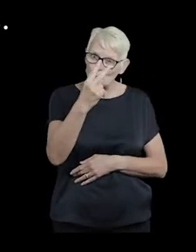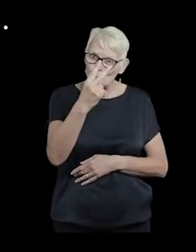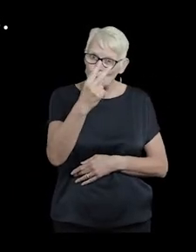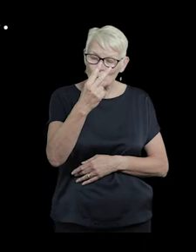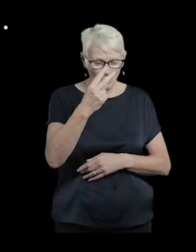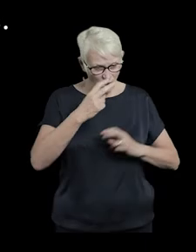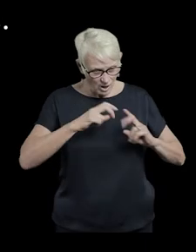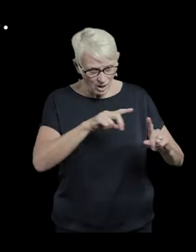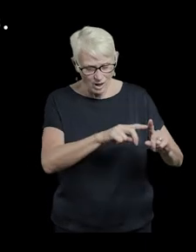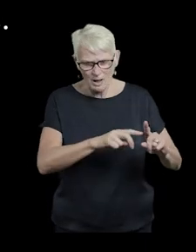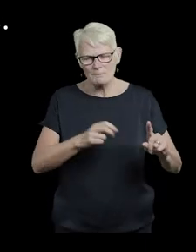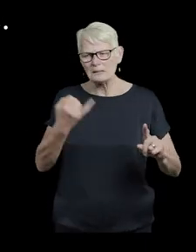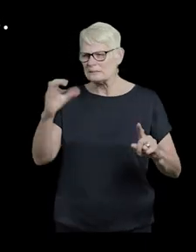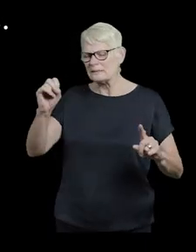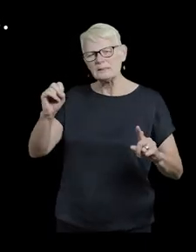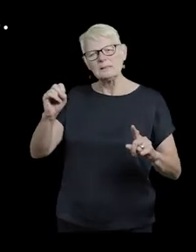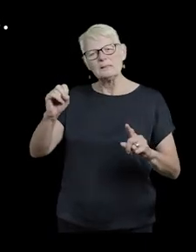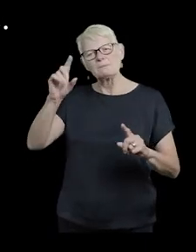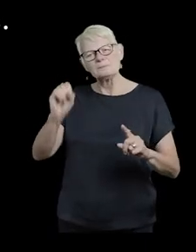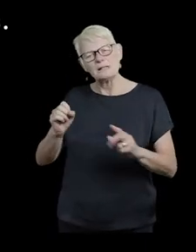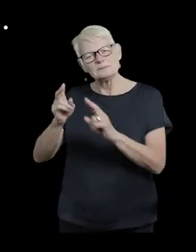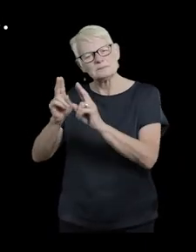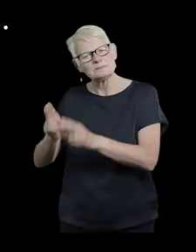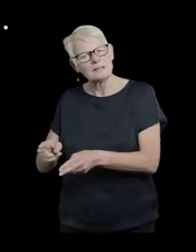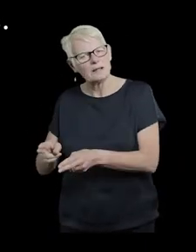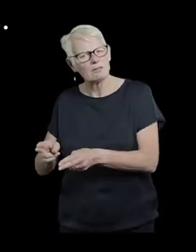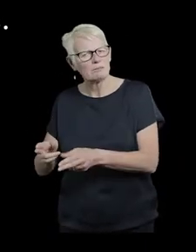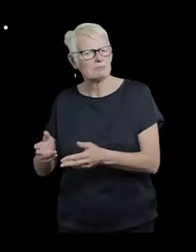population but nearly 60% of deaths.